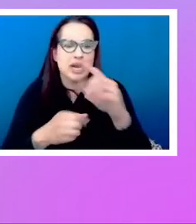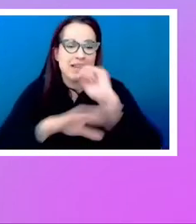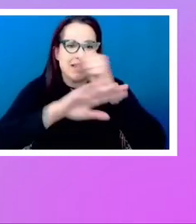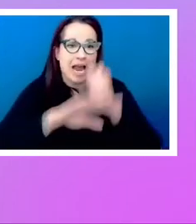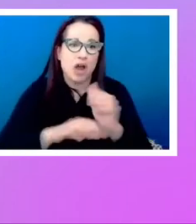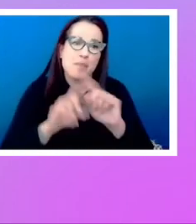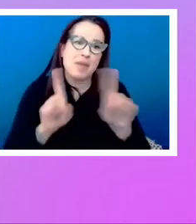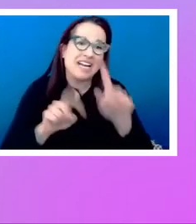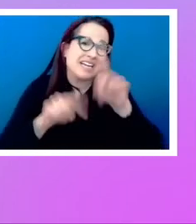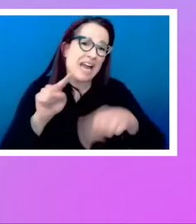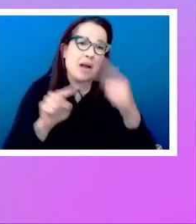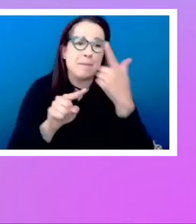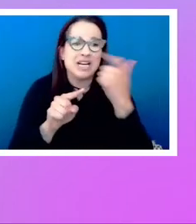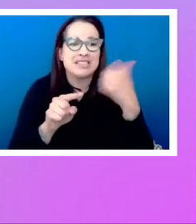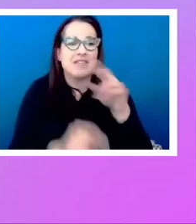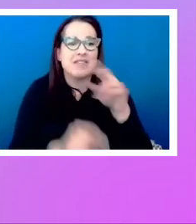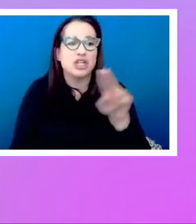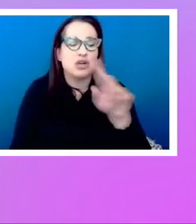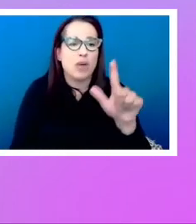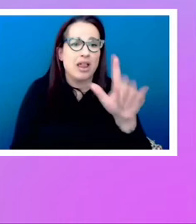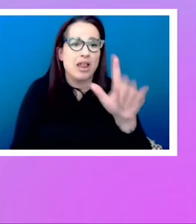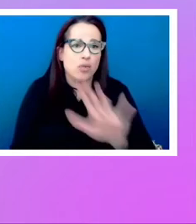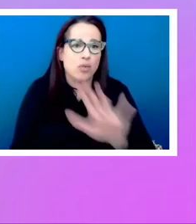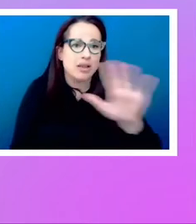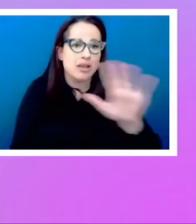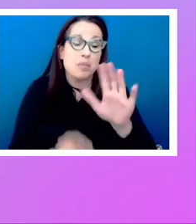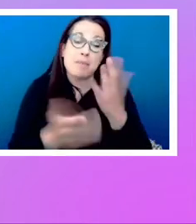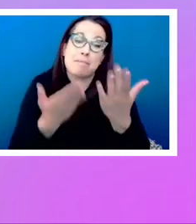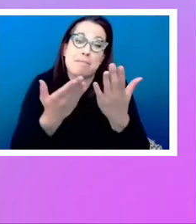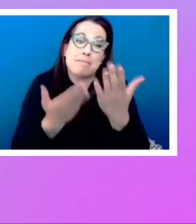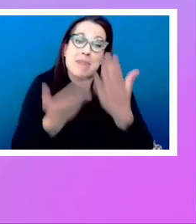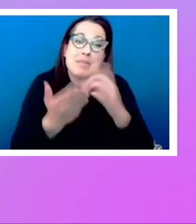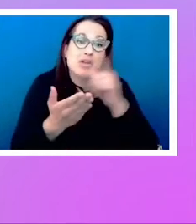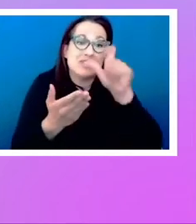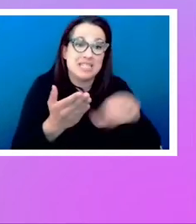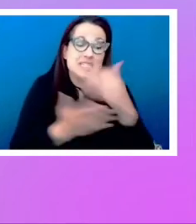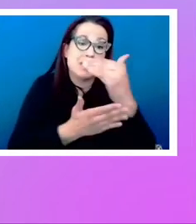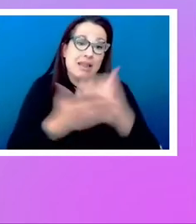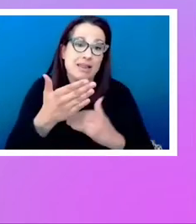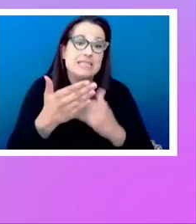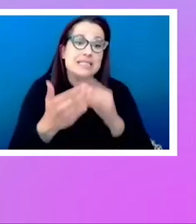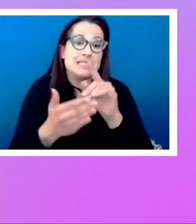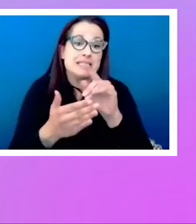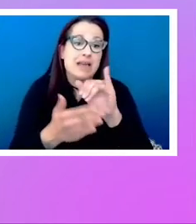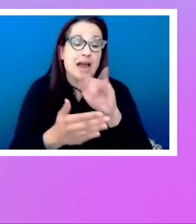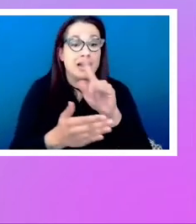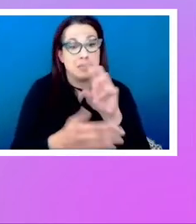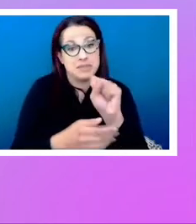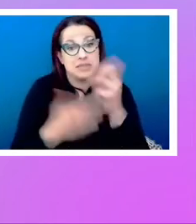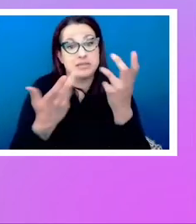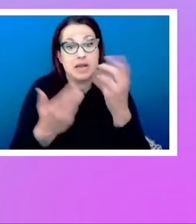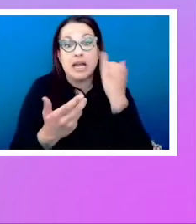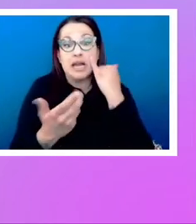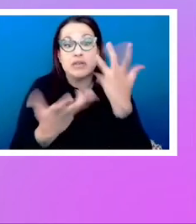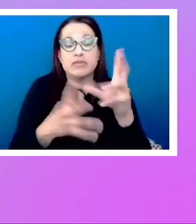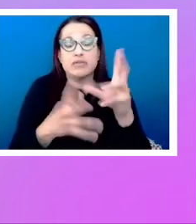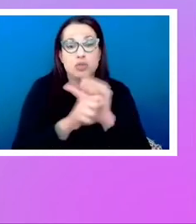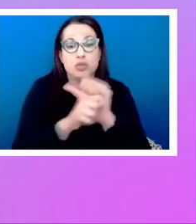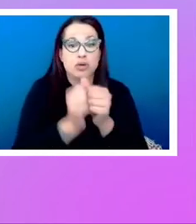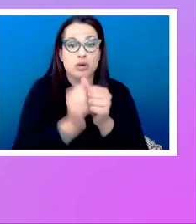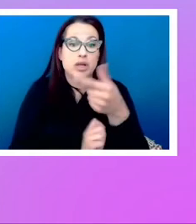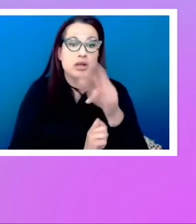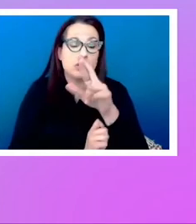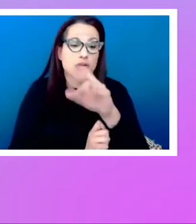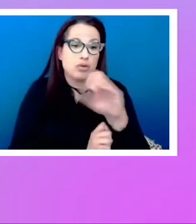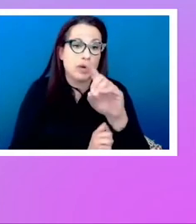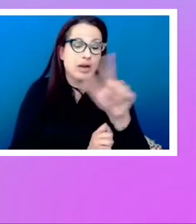UL around them. Well, maybe they don't need to be list items after all. If you've worked with grid layouts or